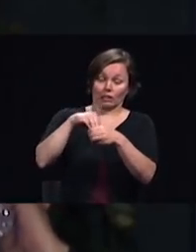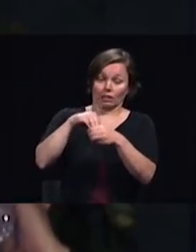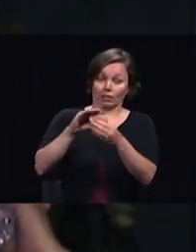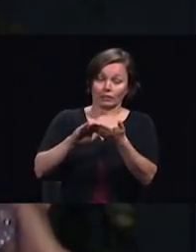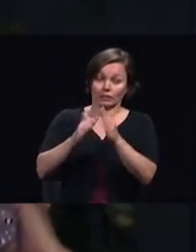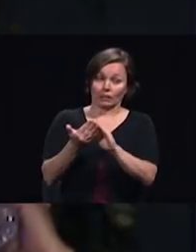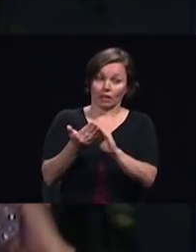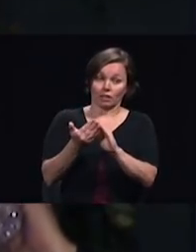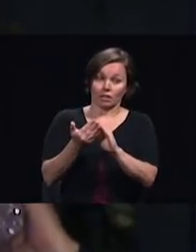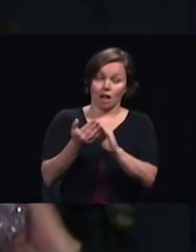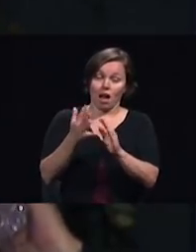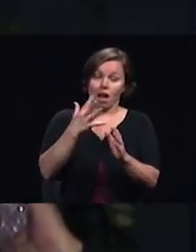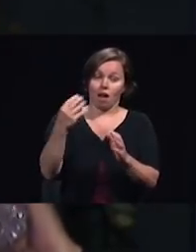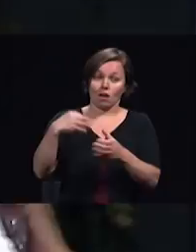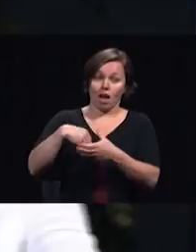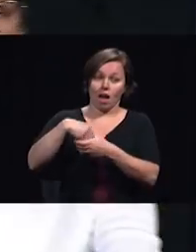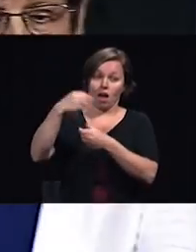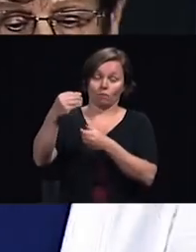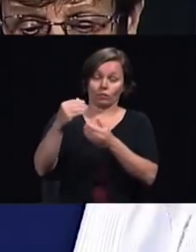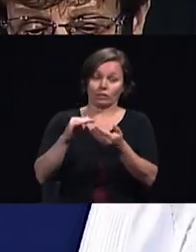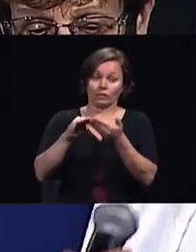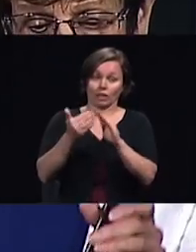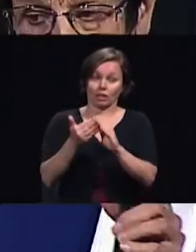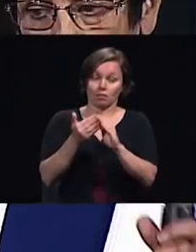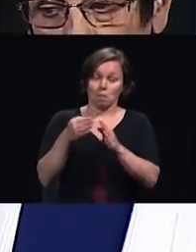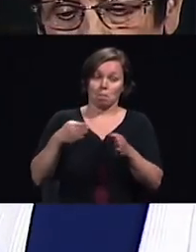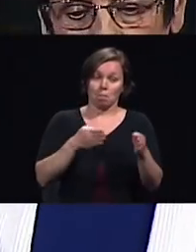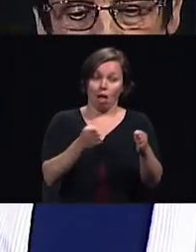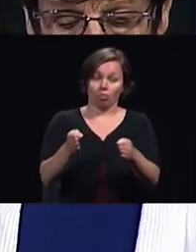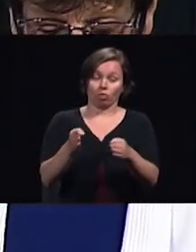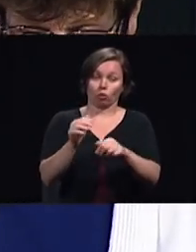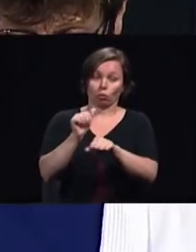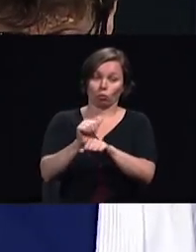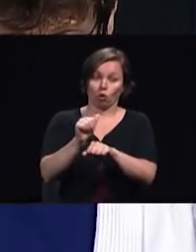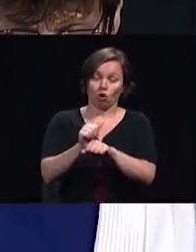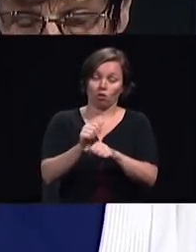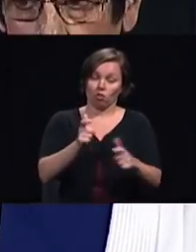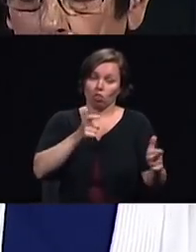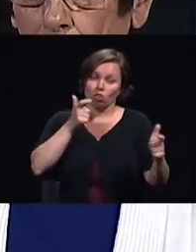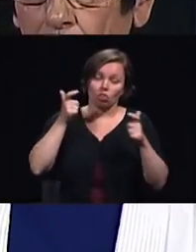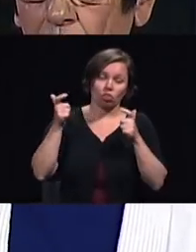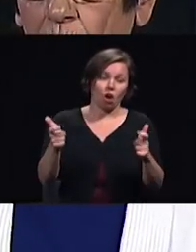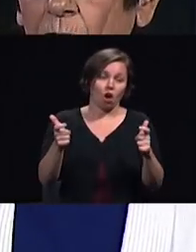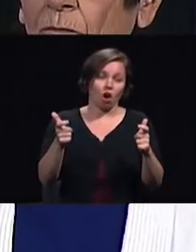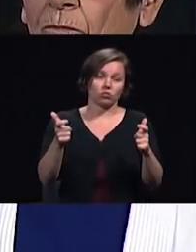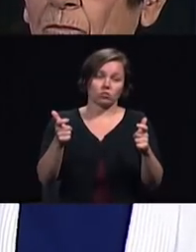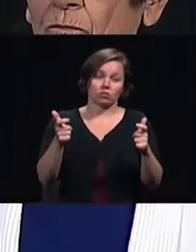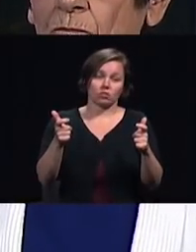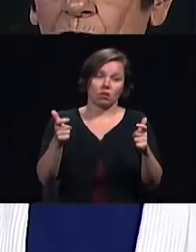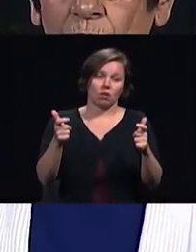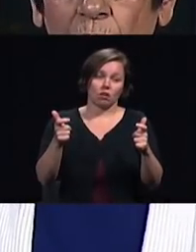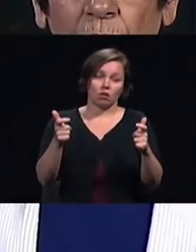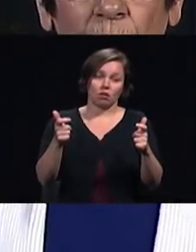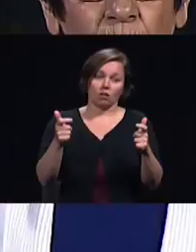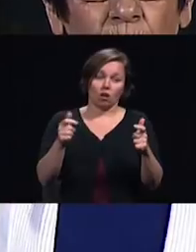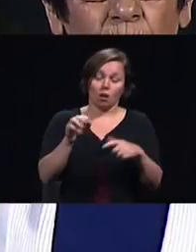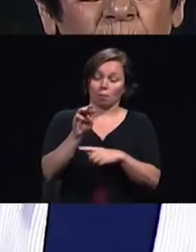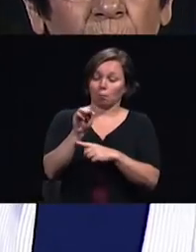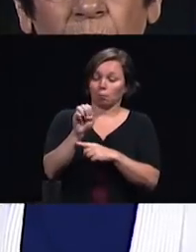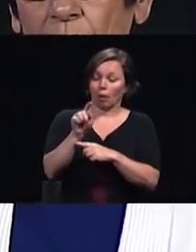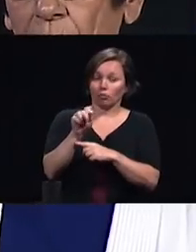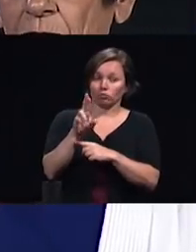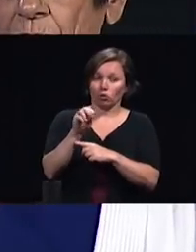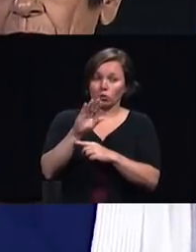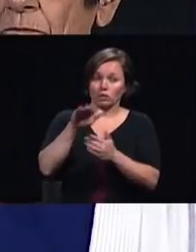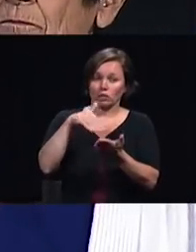of the city method of working the large metropolitan centers of the world Mark Finley